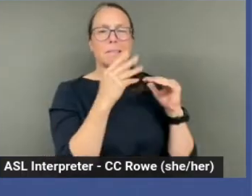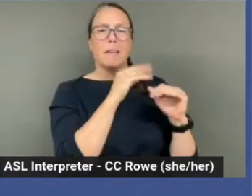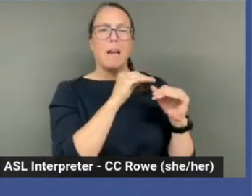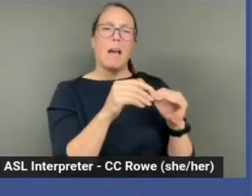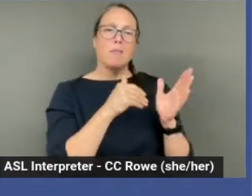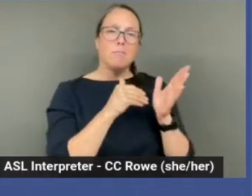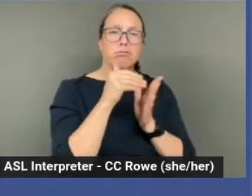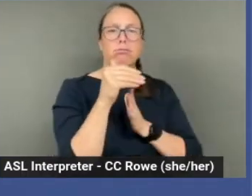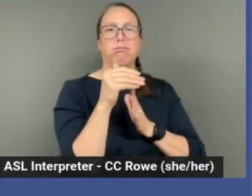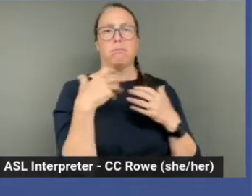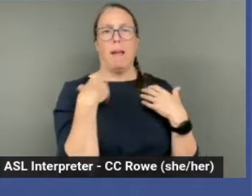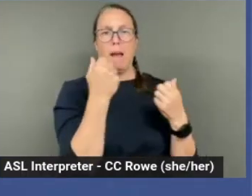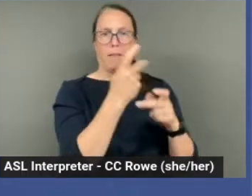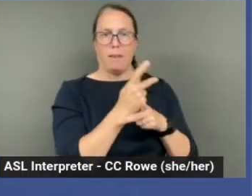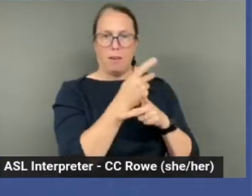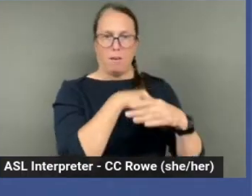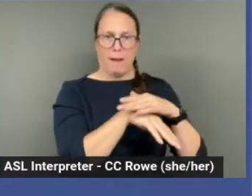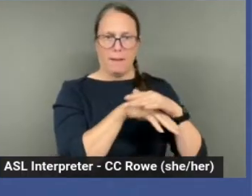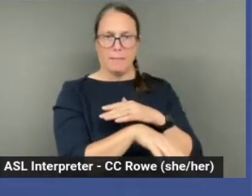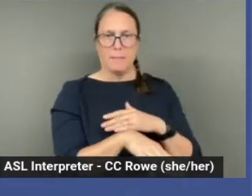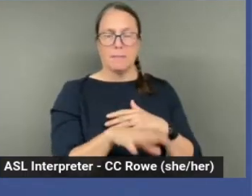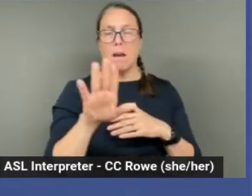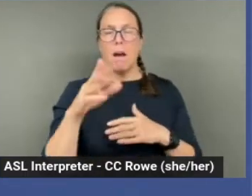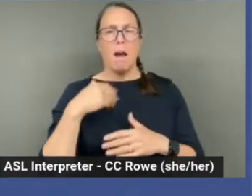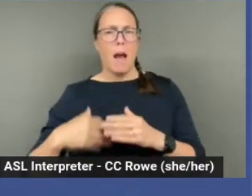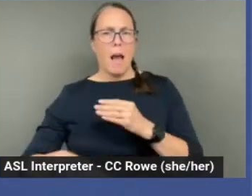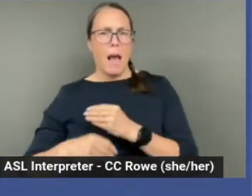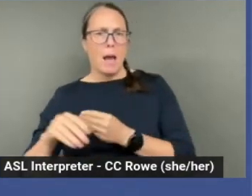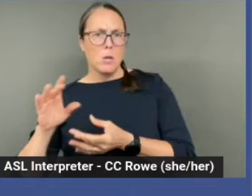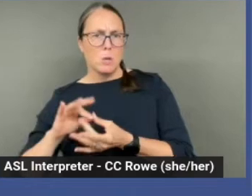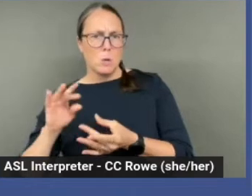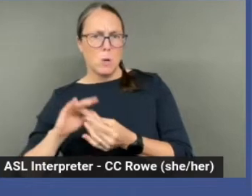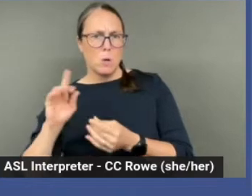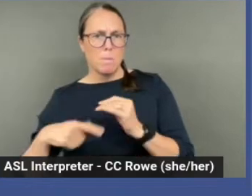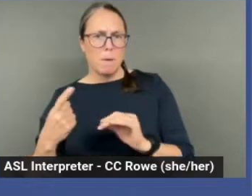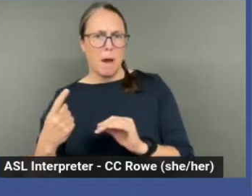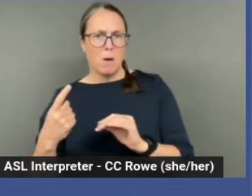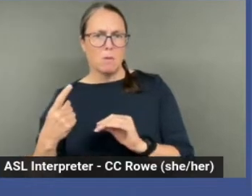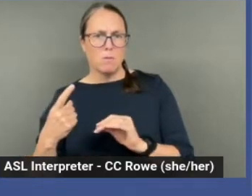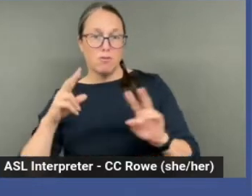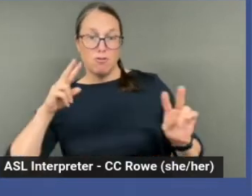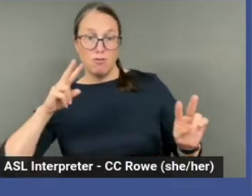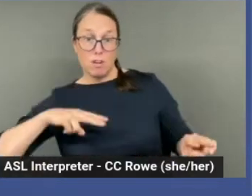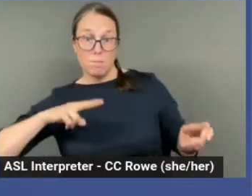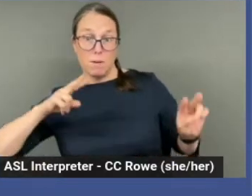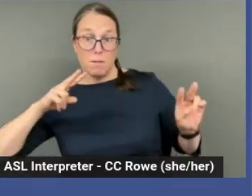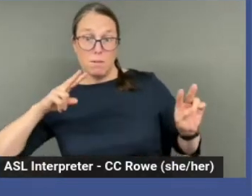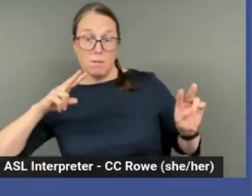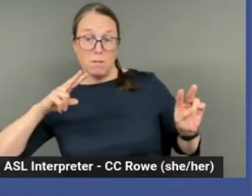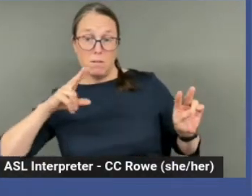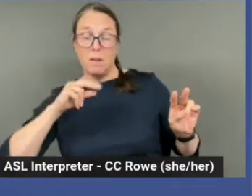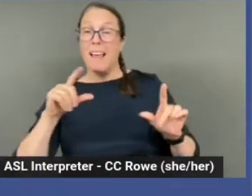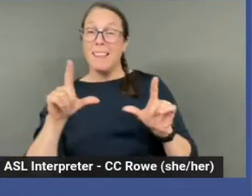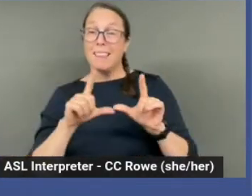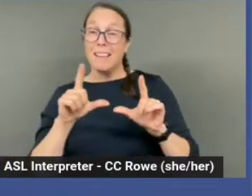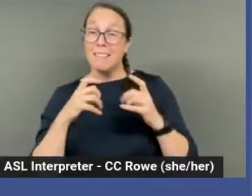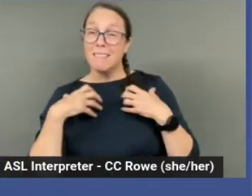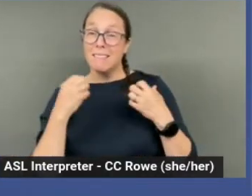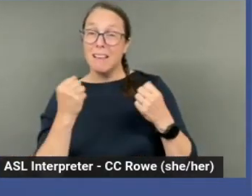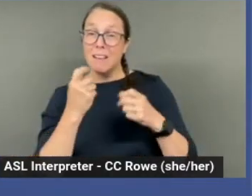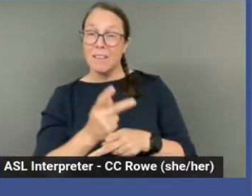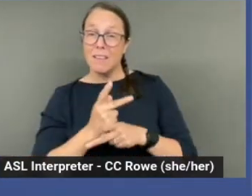And, um, um, I might've made a note in here about being judgmental and that, uh, licensed healthcare professionals